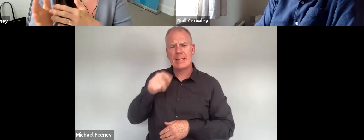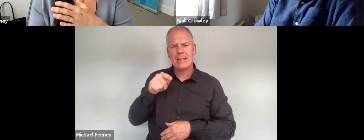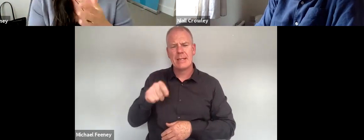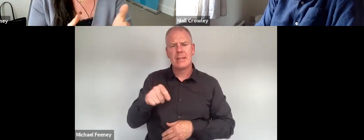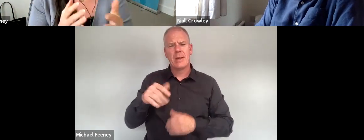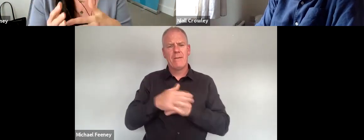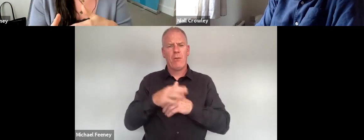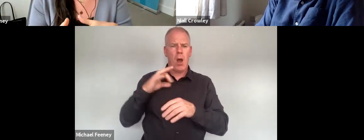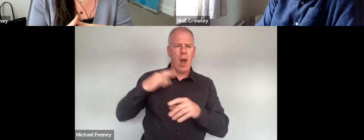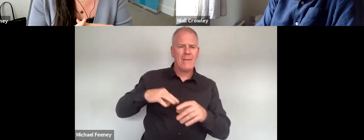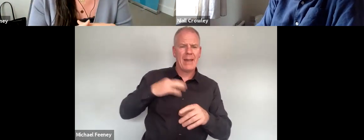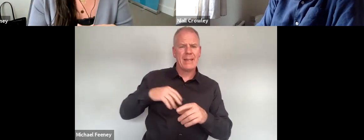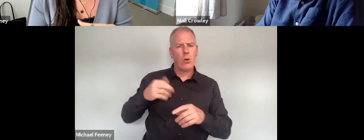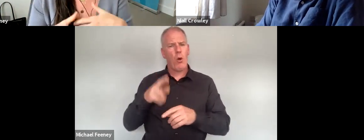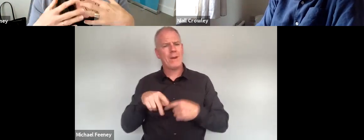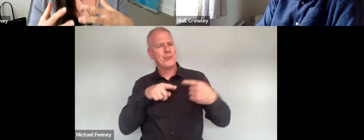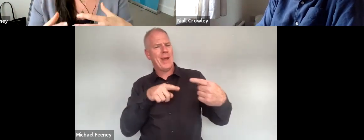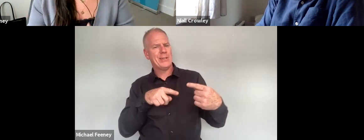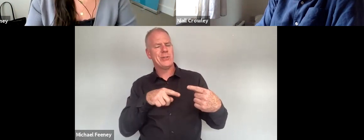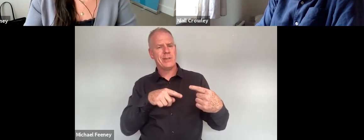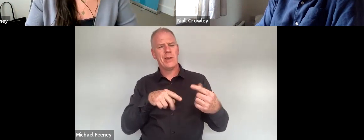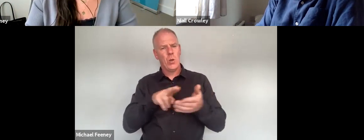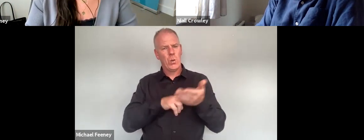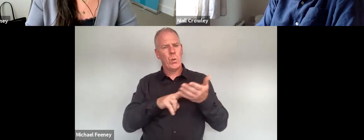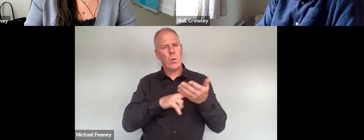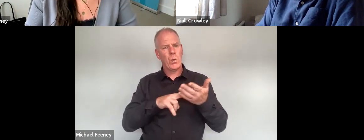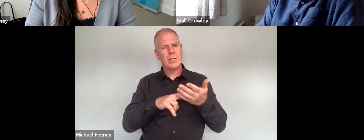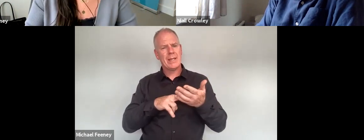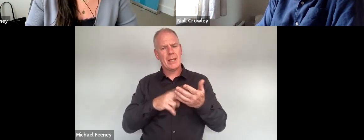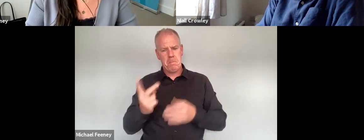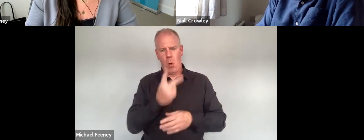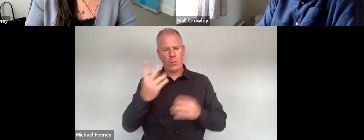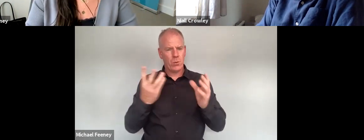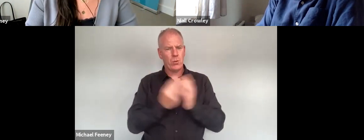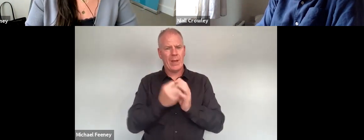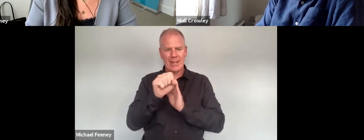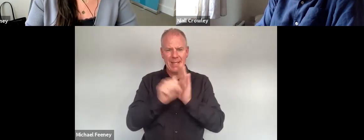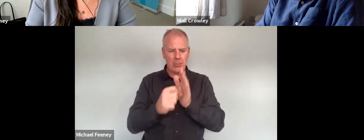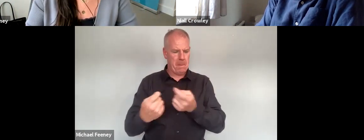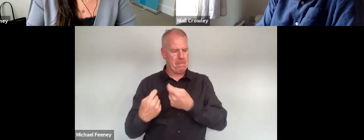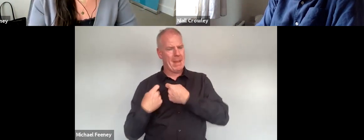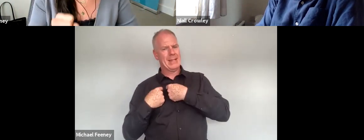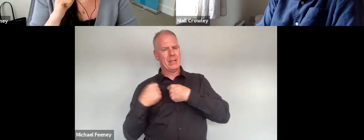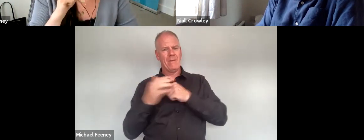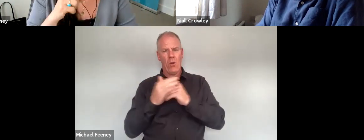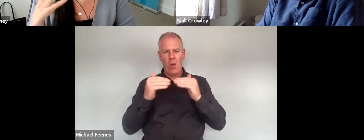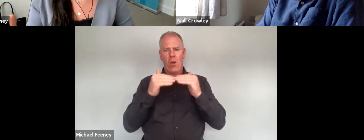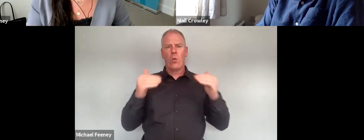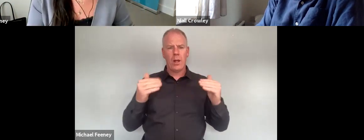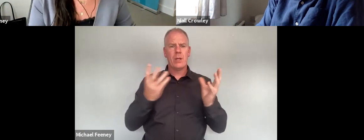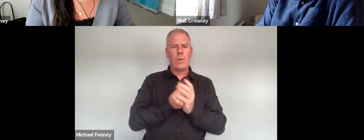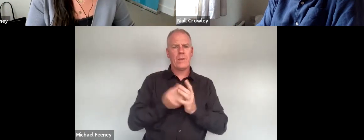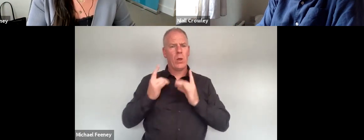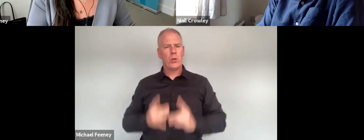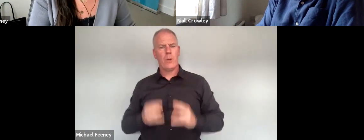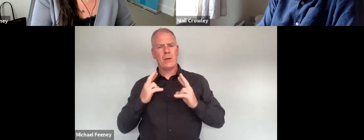advantages and challenges of carrying that merged institution that merged statutory mandate of equality and human rights